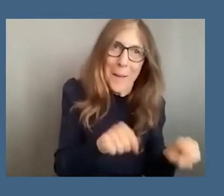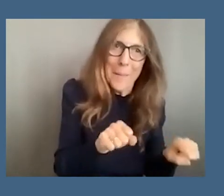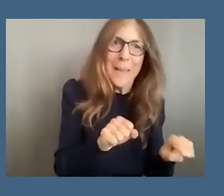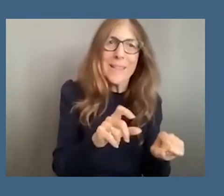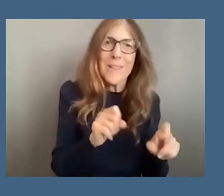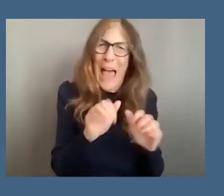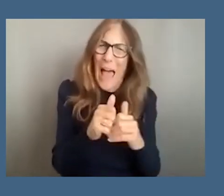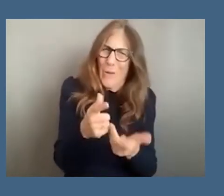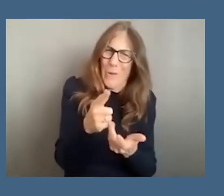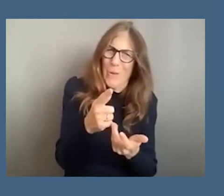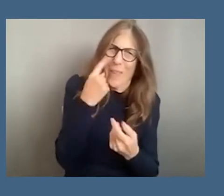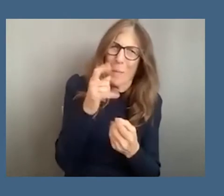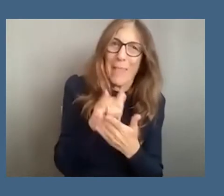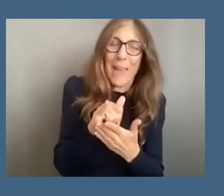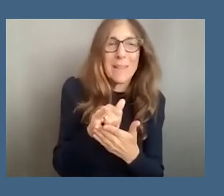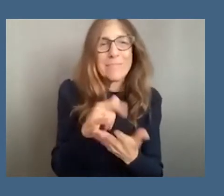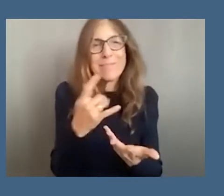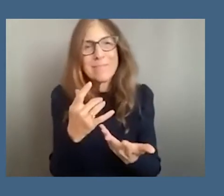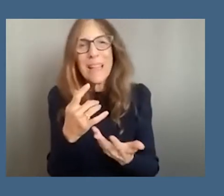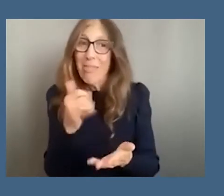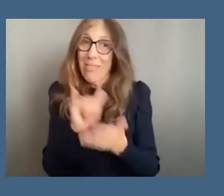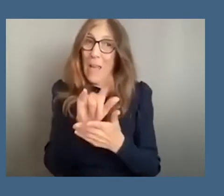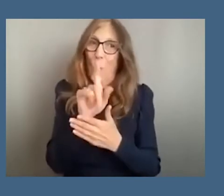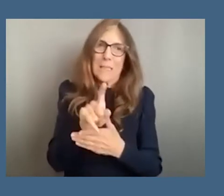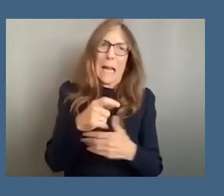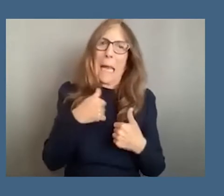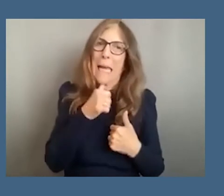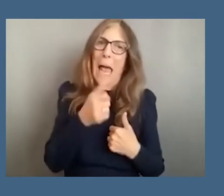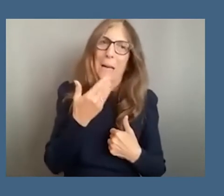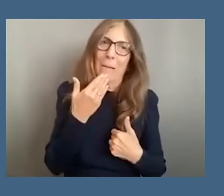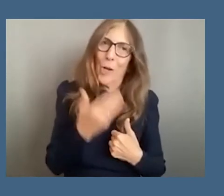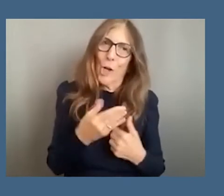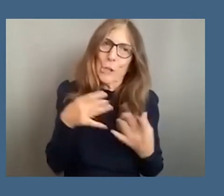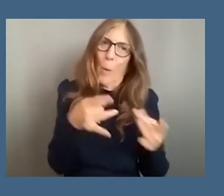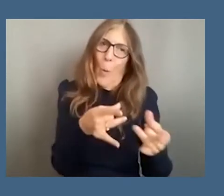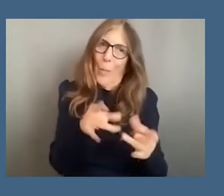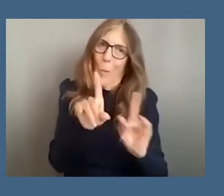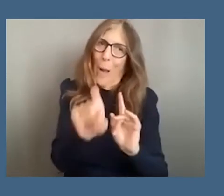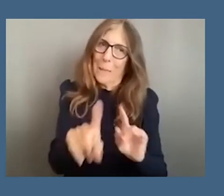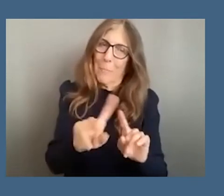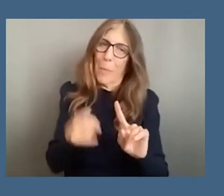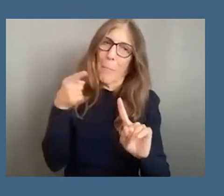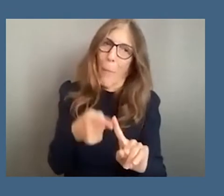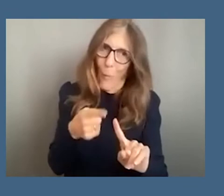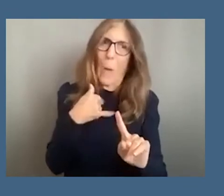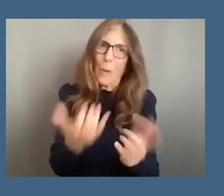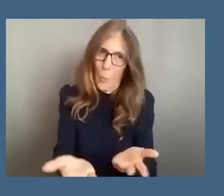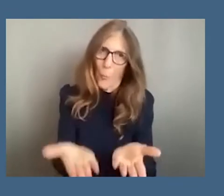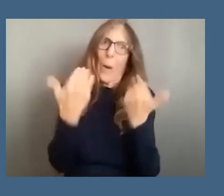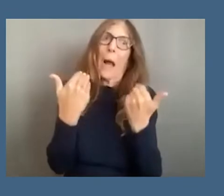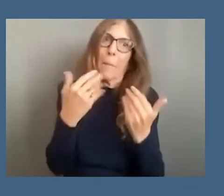say it's a question that lacks sophistication it's an imperfect question but i want to lift up the importance of think about thinking about